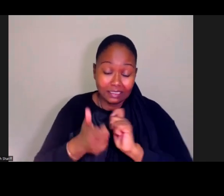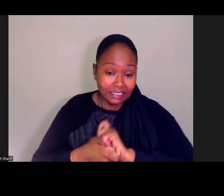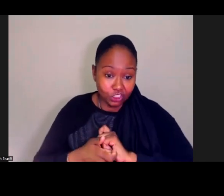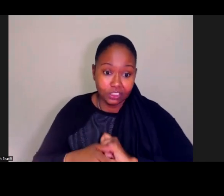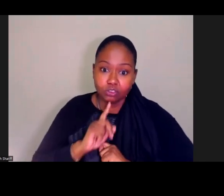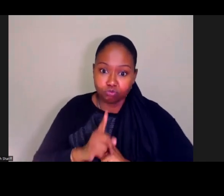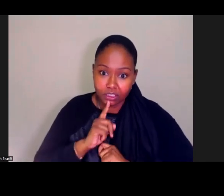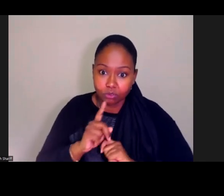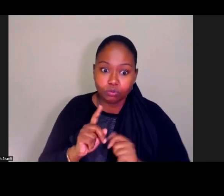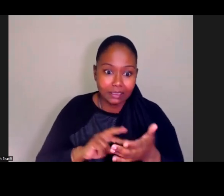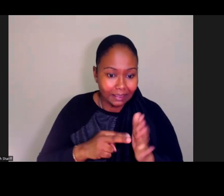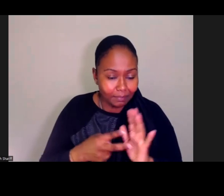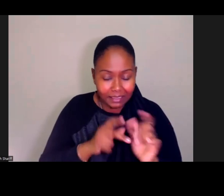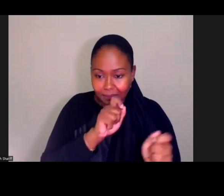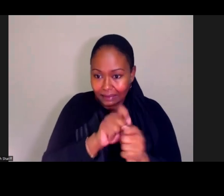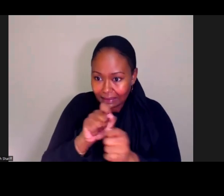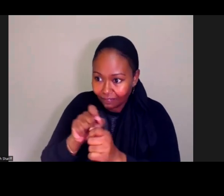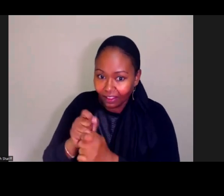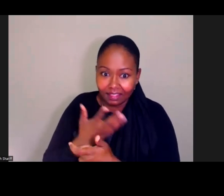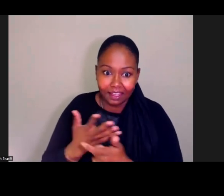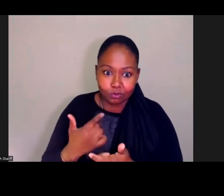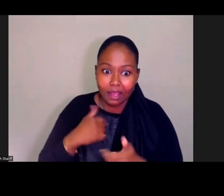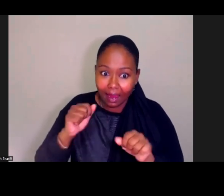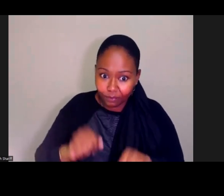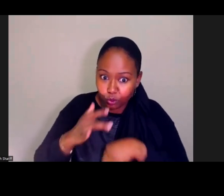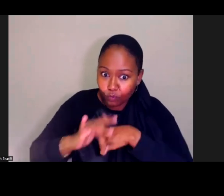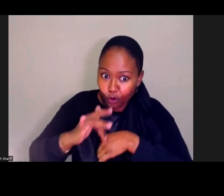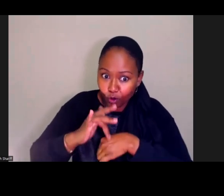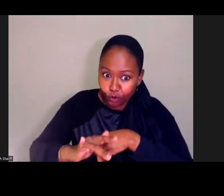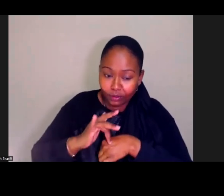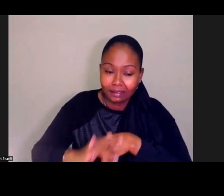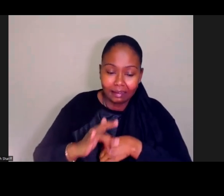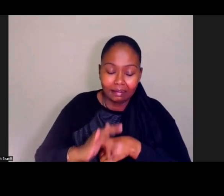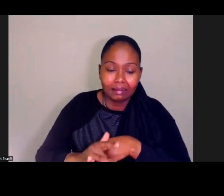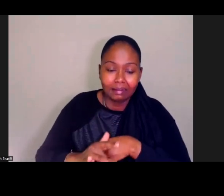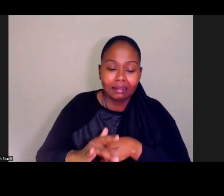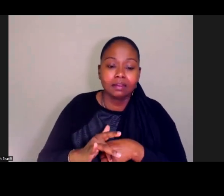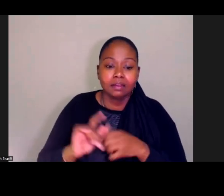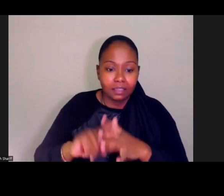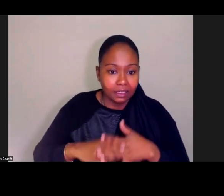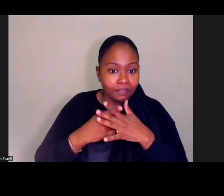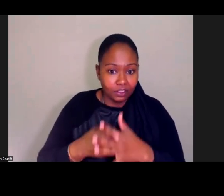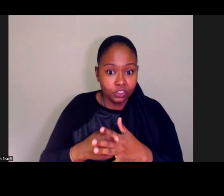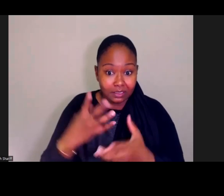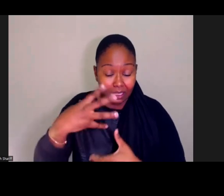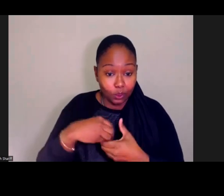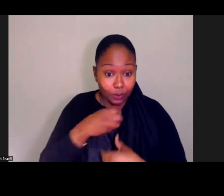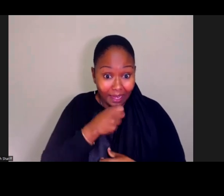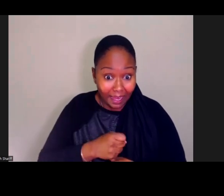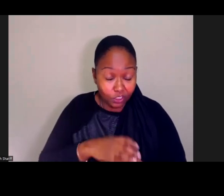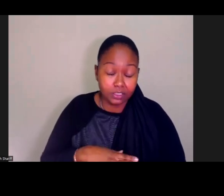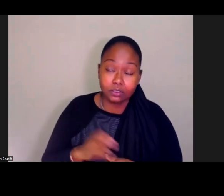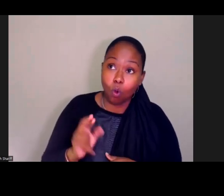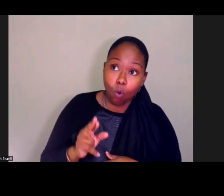aggressive and do early intervention when people are having those life transitions, including aging, um, losing a loved one.